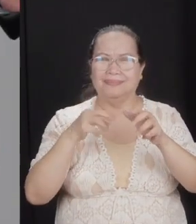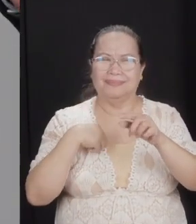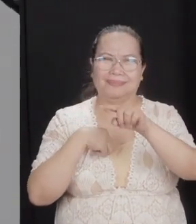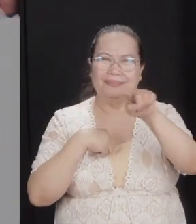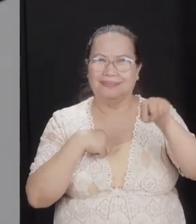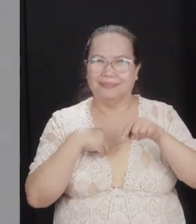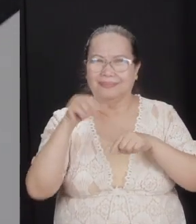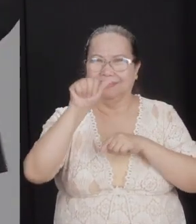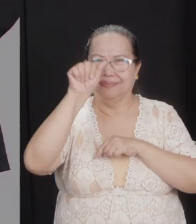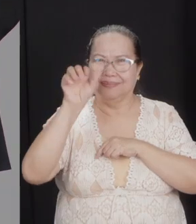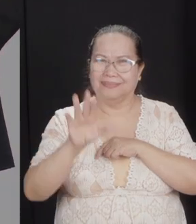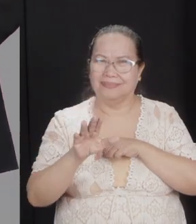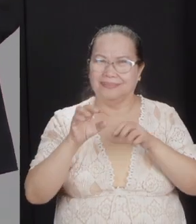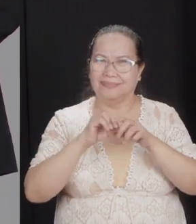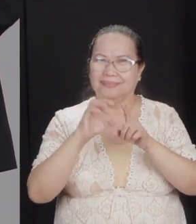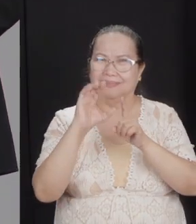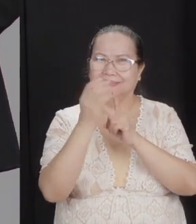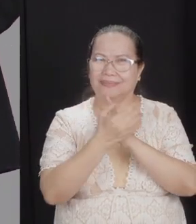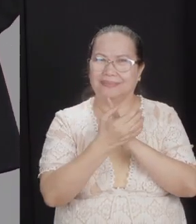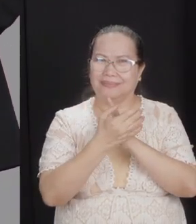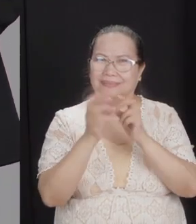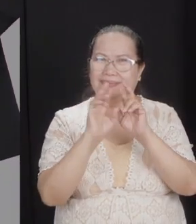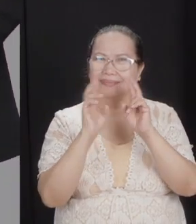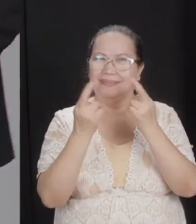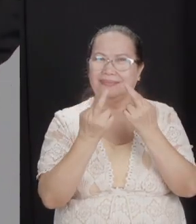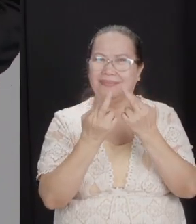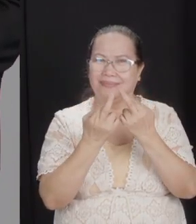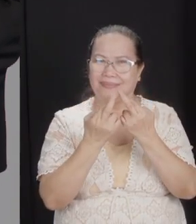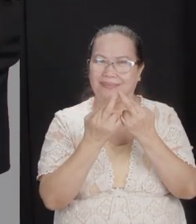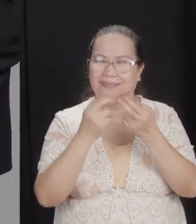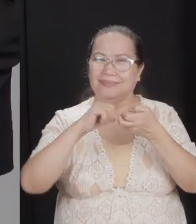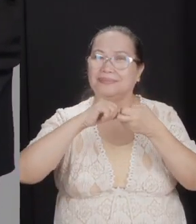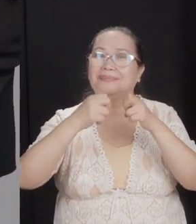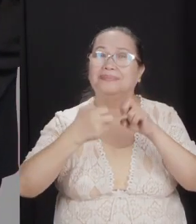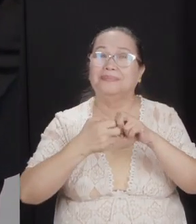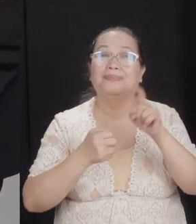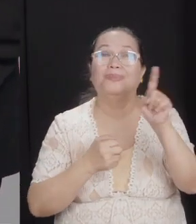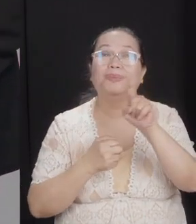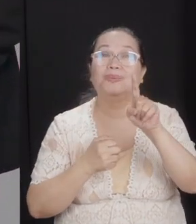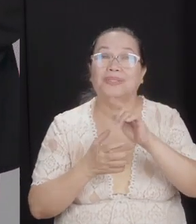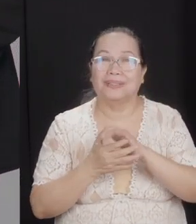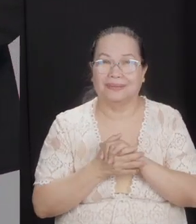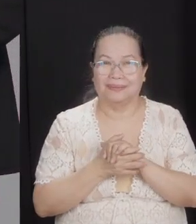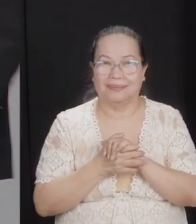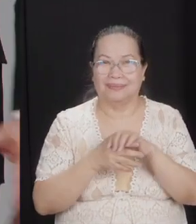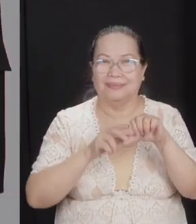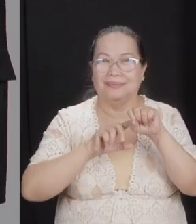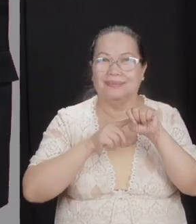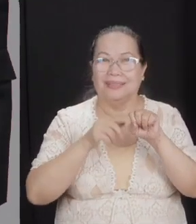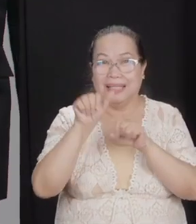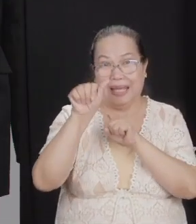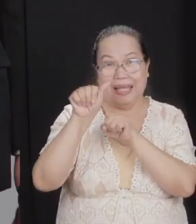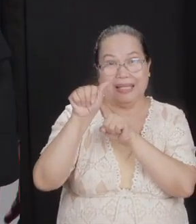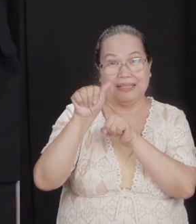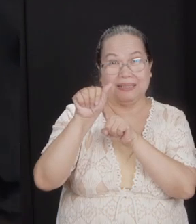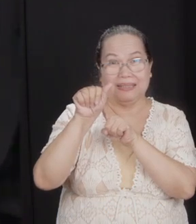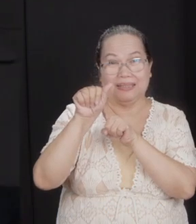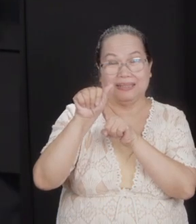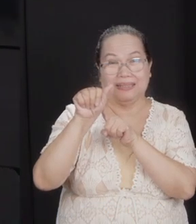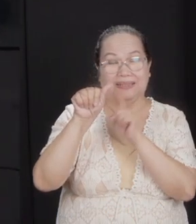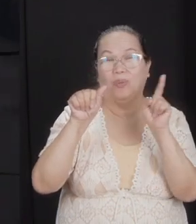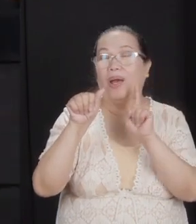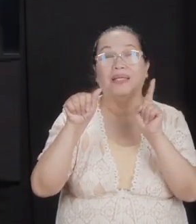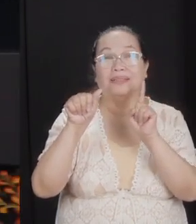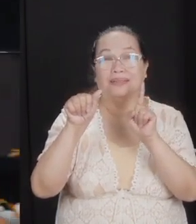Asians in our culture handle relational issues? issues? It starts with the letter A. Okay?